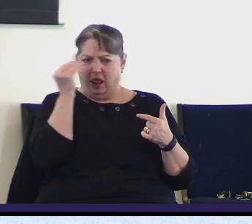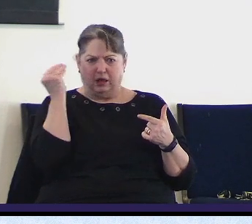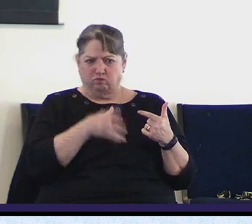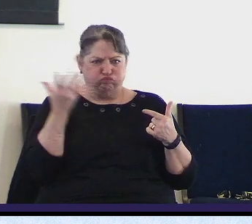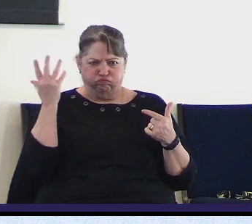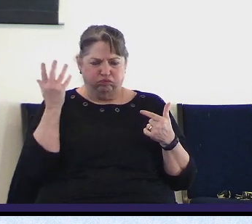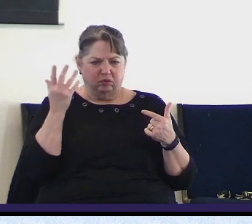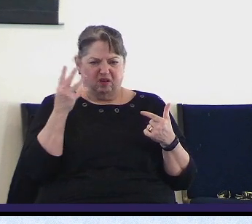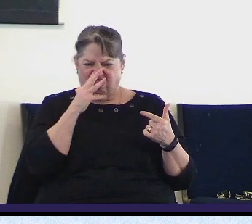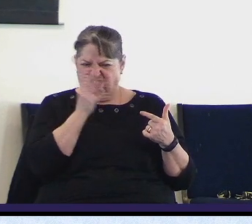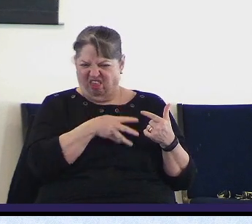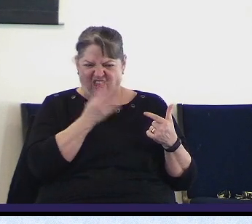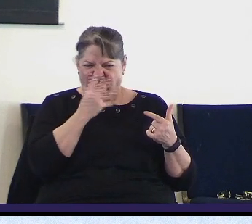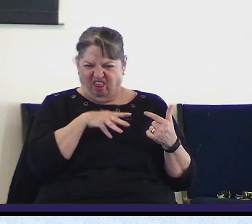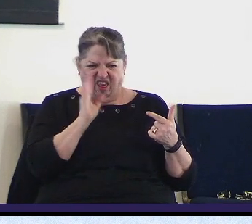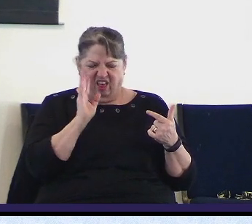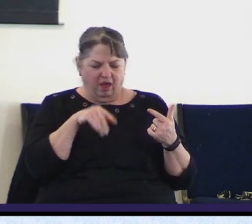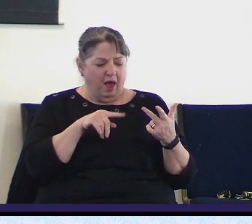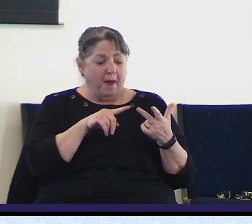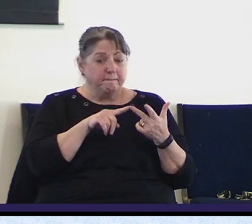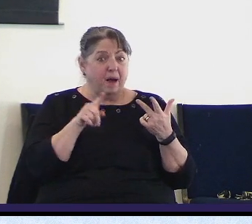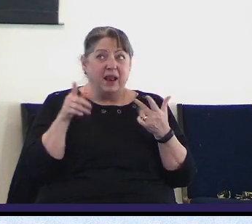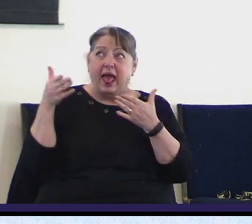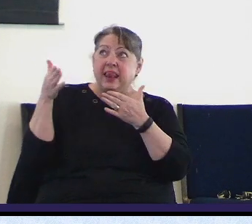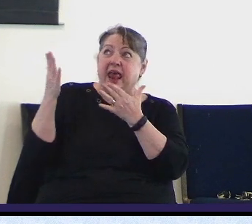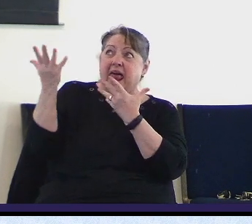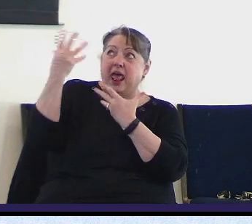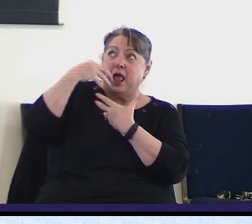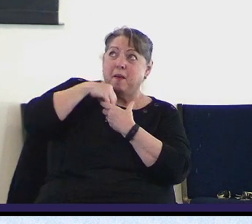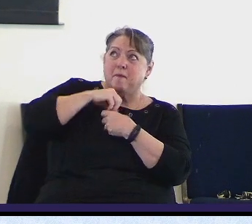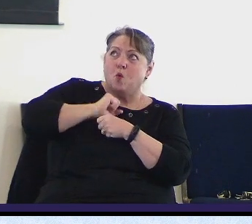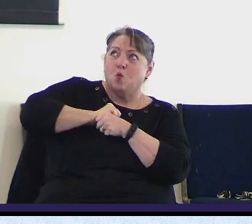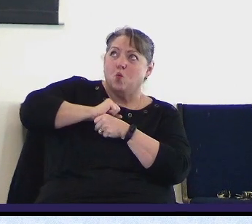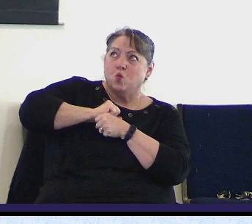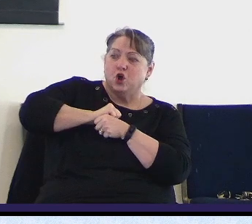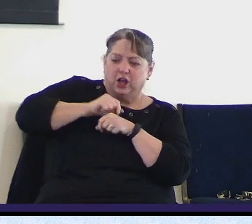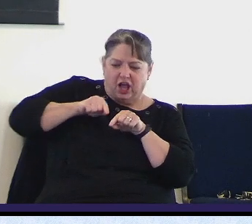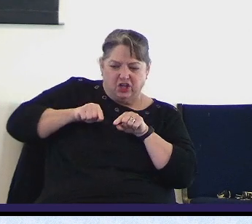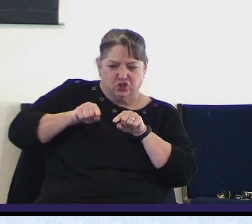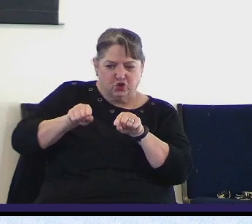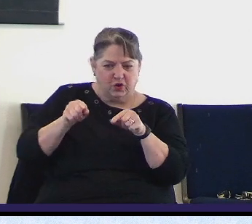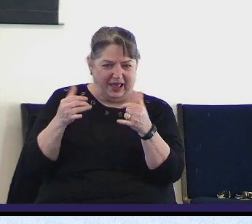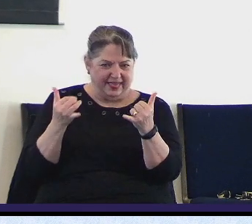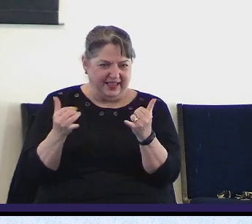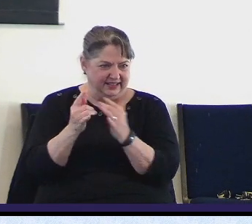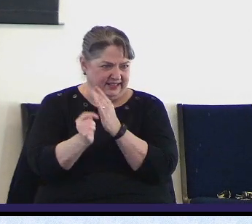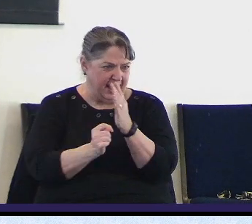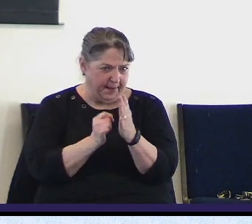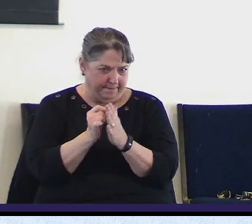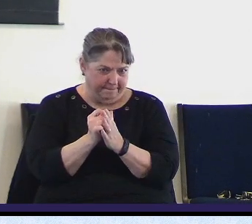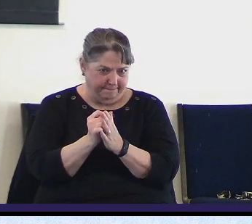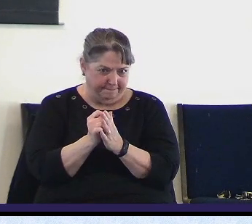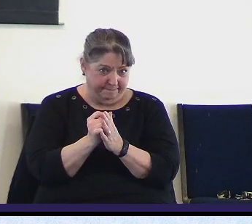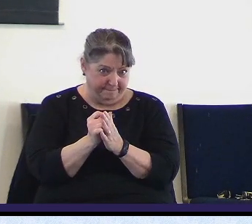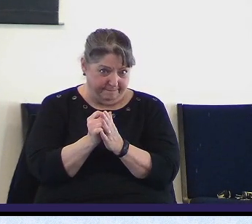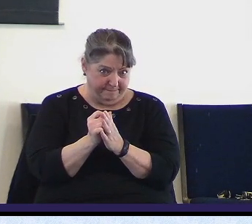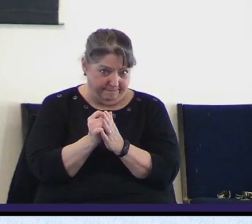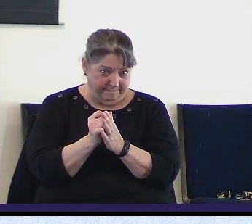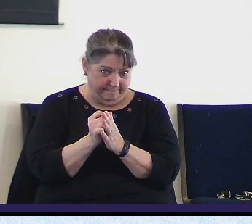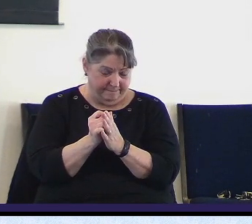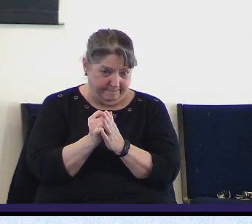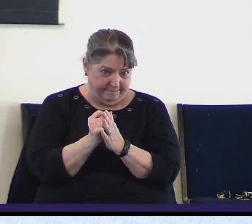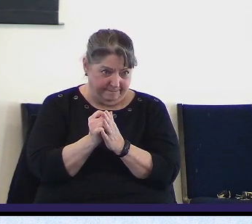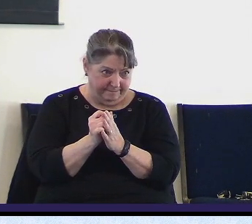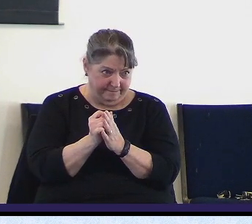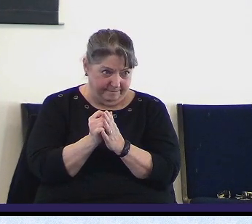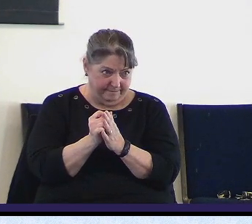allow him to do what he wants to do in and through your life during this time of prophetic fulfillment. The